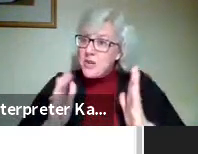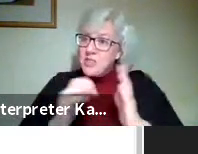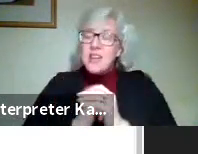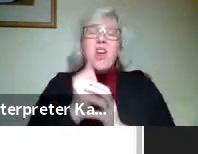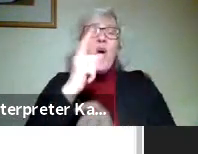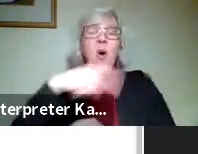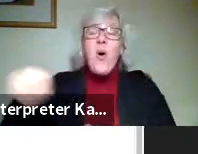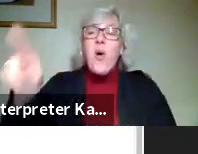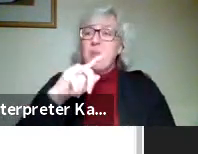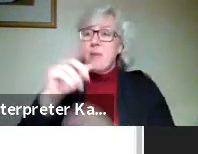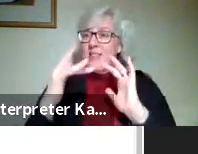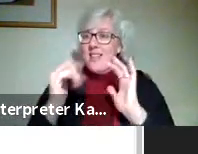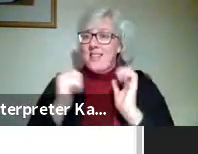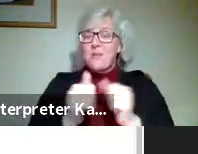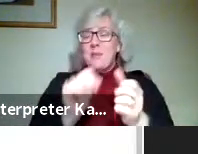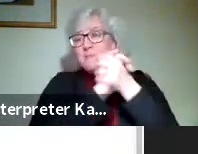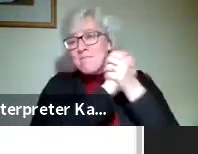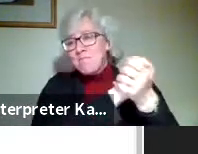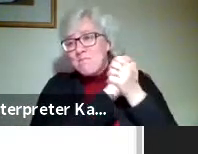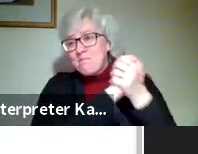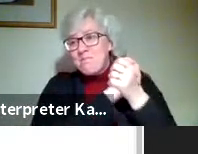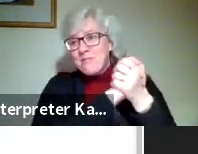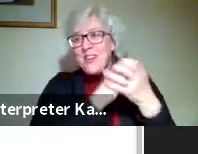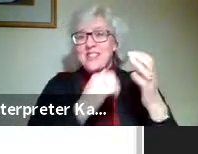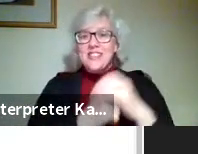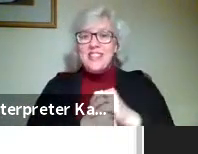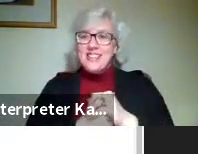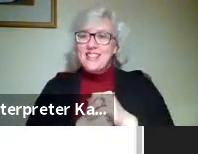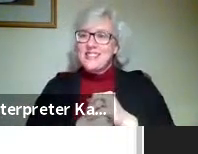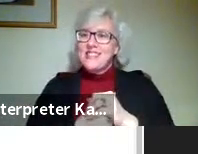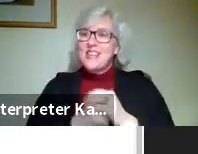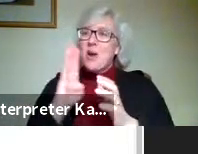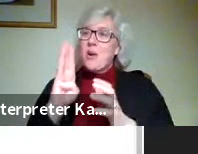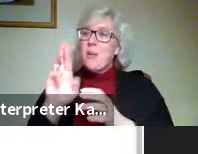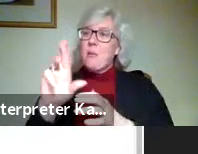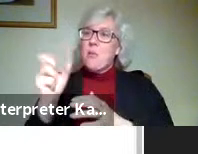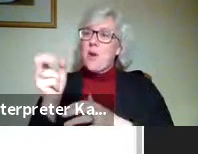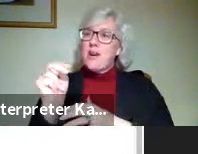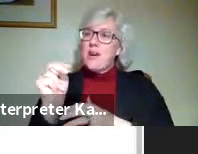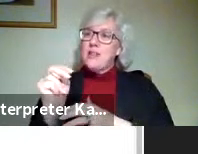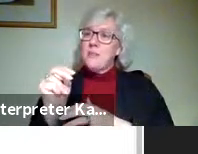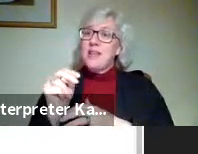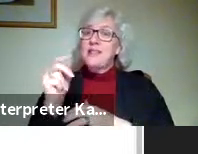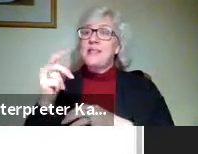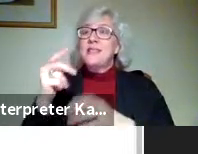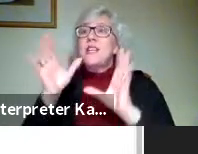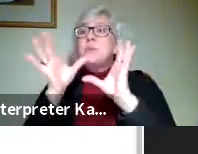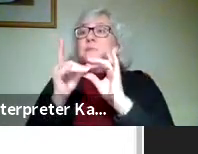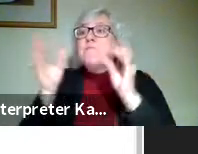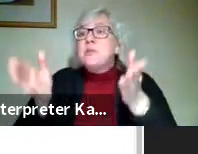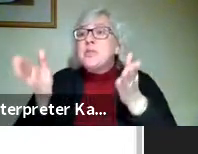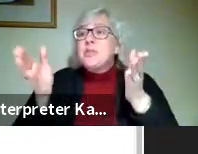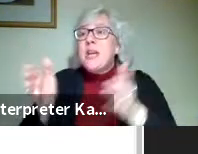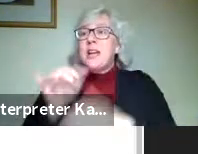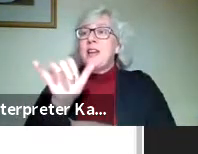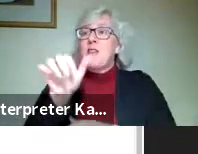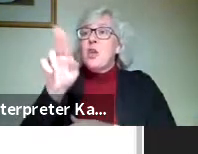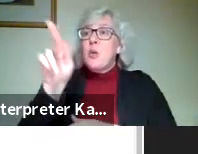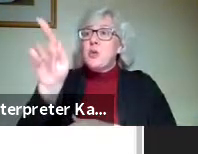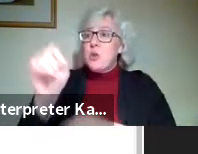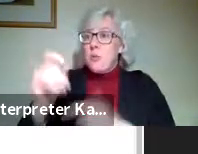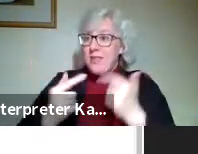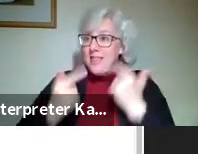that's online, please join us in congratulating Brayden by just putting a little note in the chat if you're on YouTube Live.